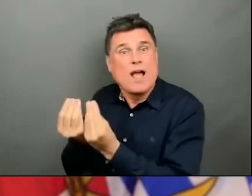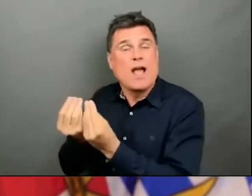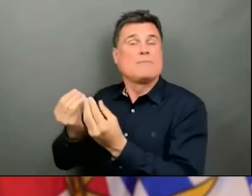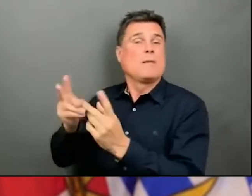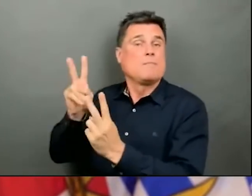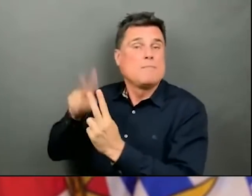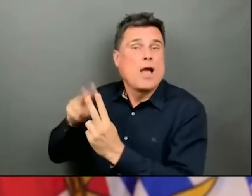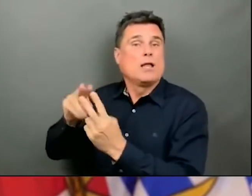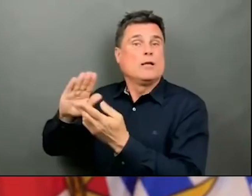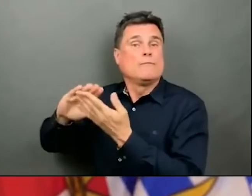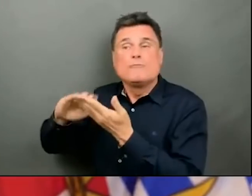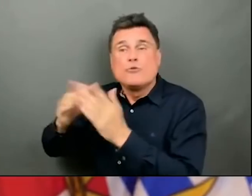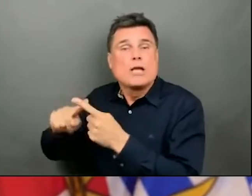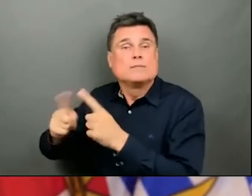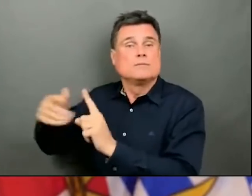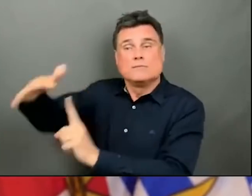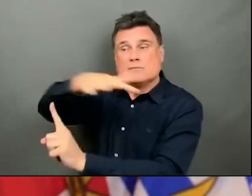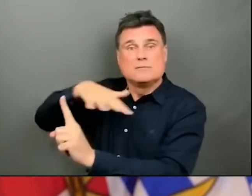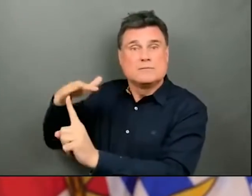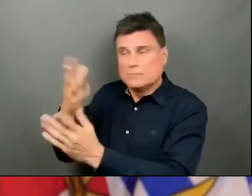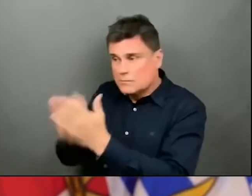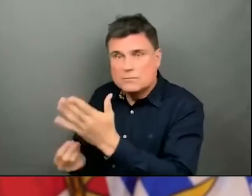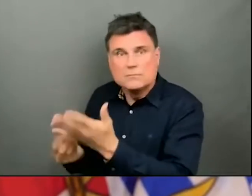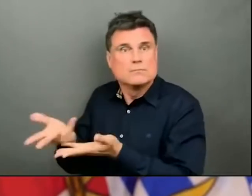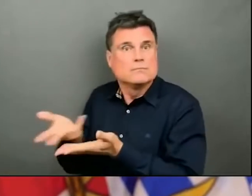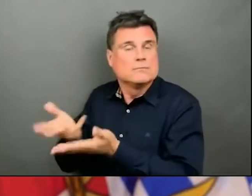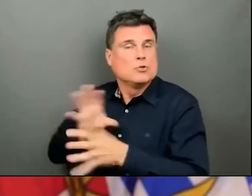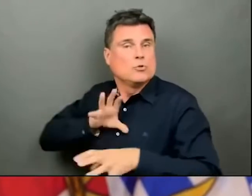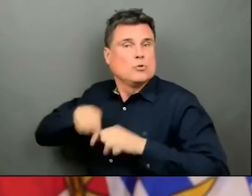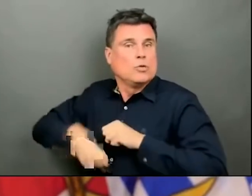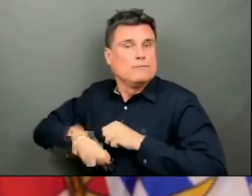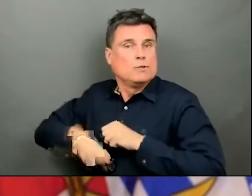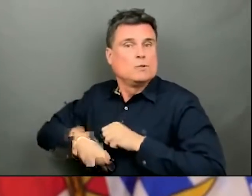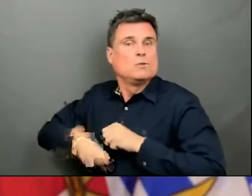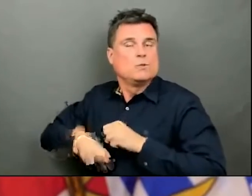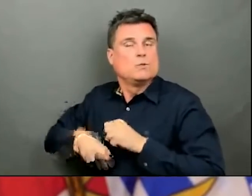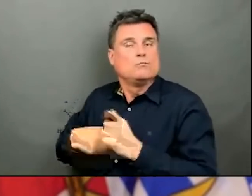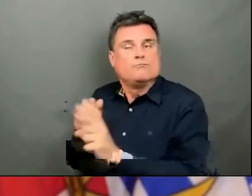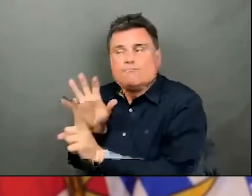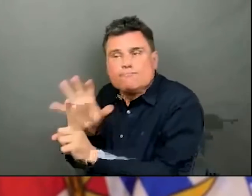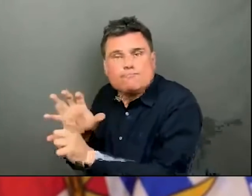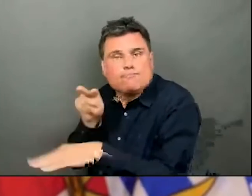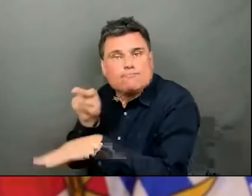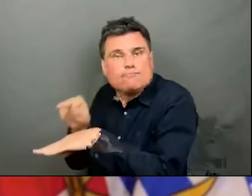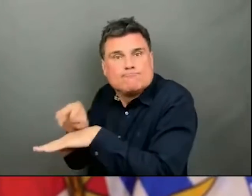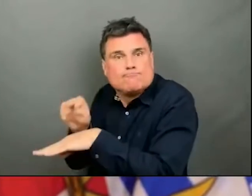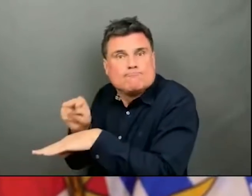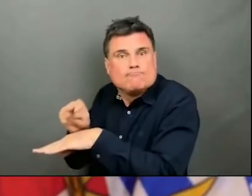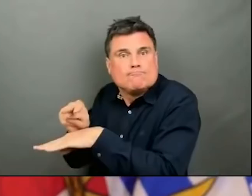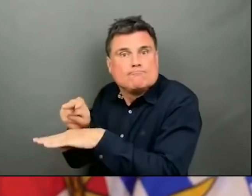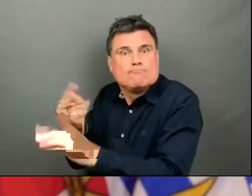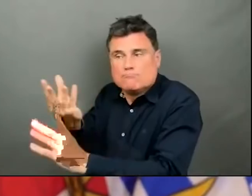go to the families and communities and the care providers who have after those who have passed away.